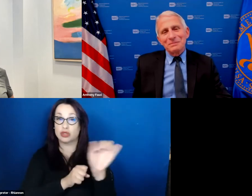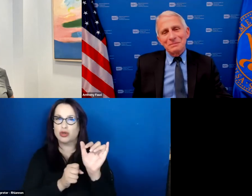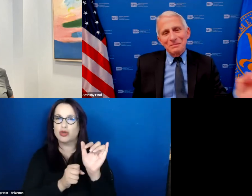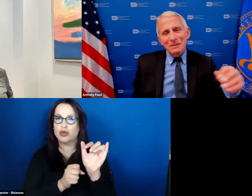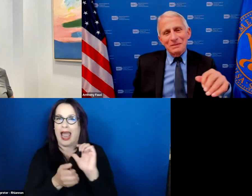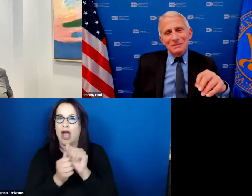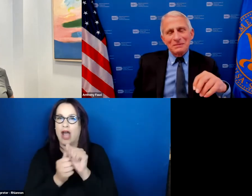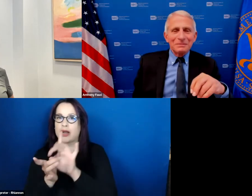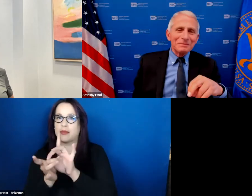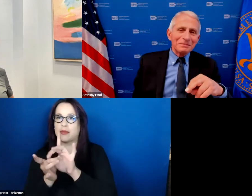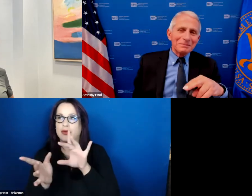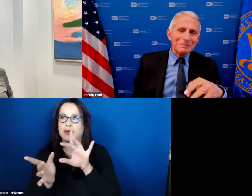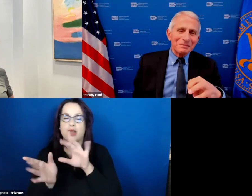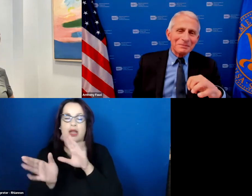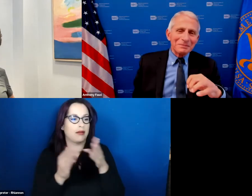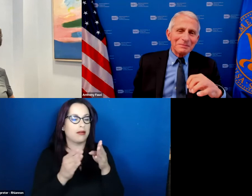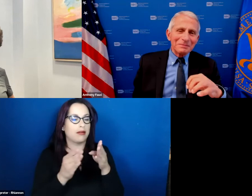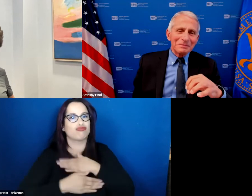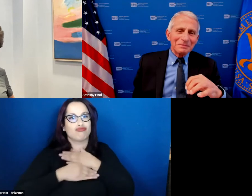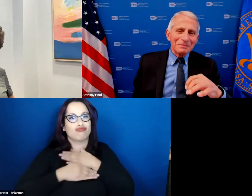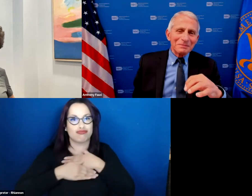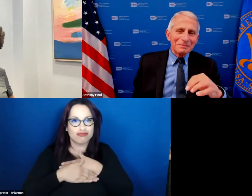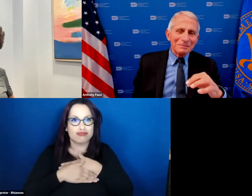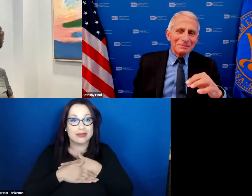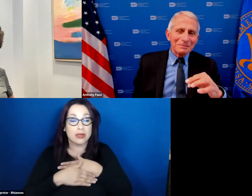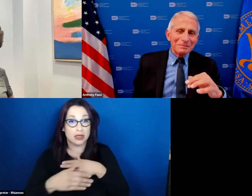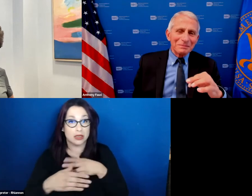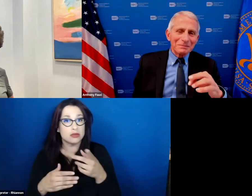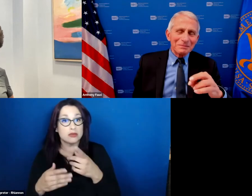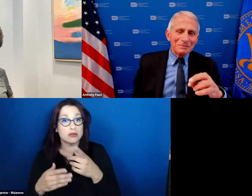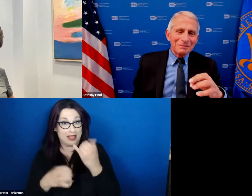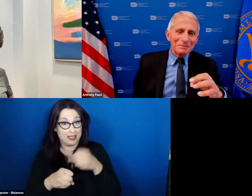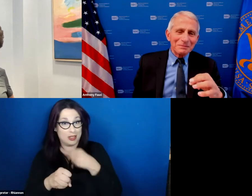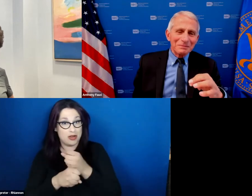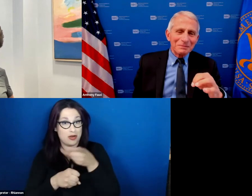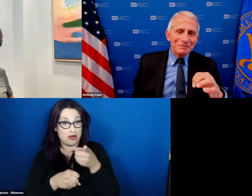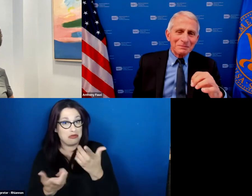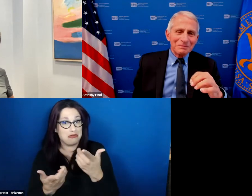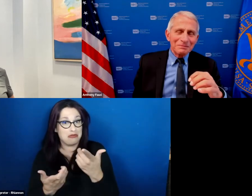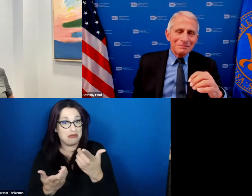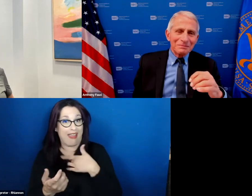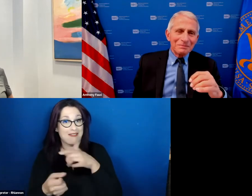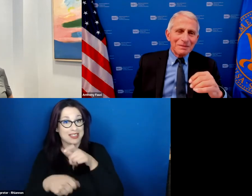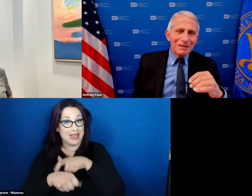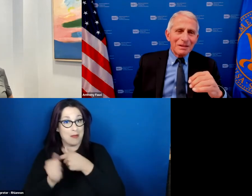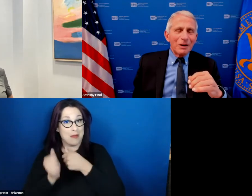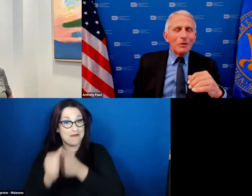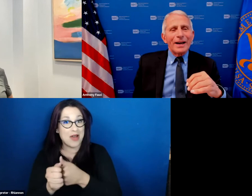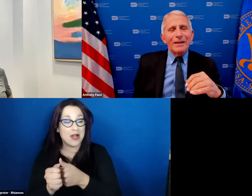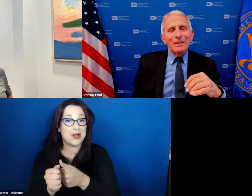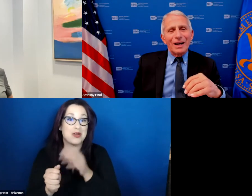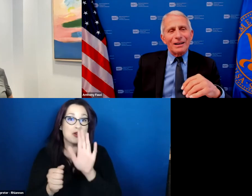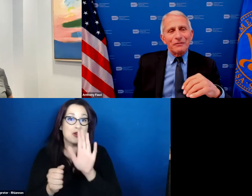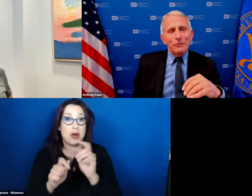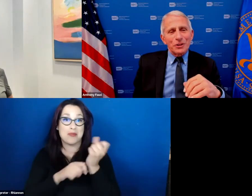work now and again and are you finding some time this year to follow um your teams and no